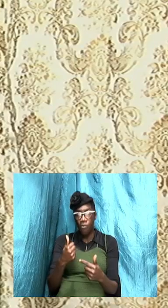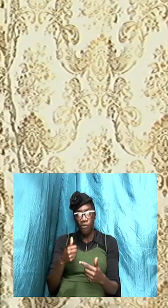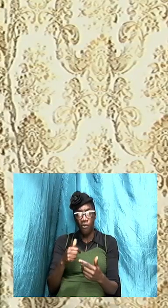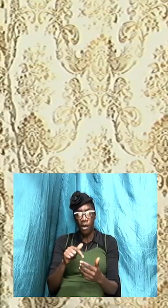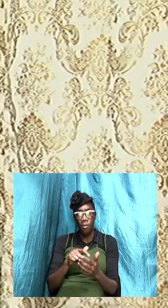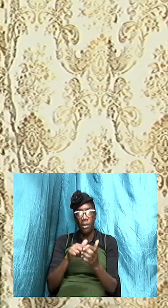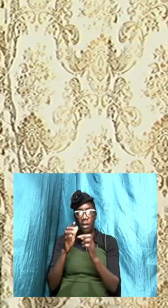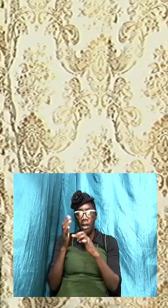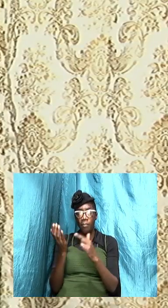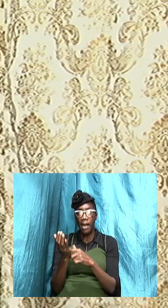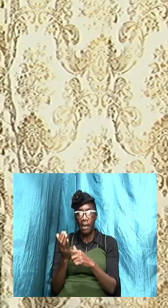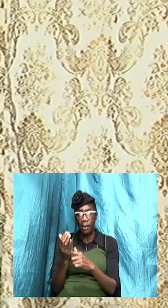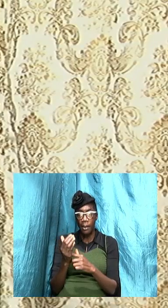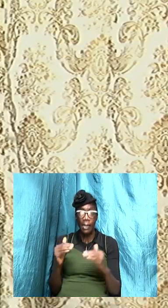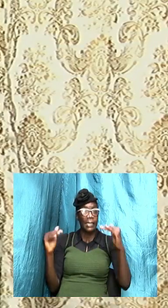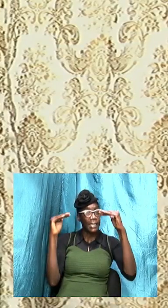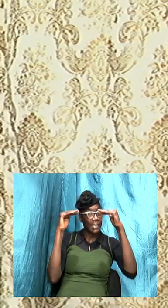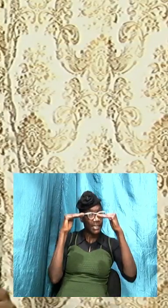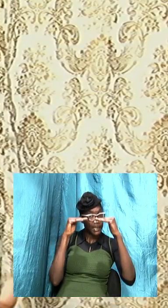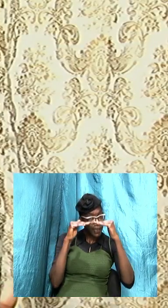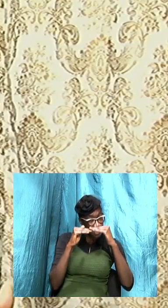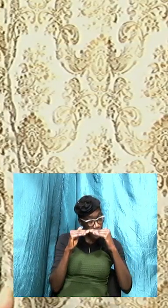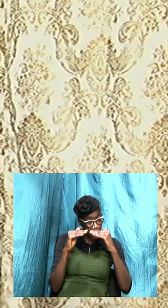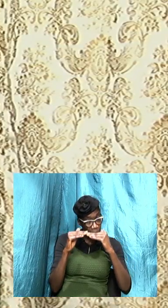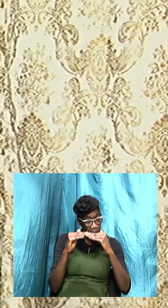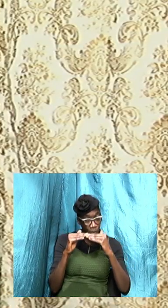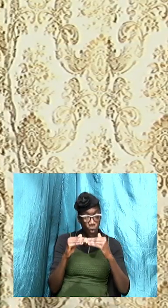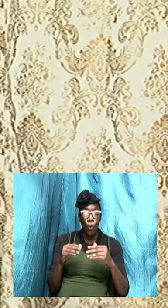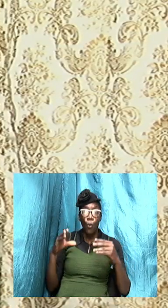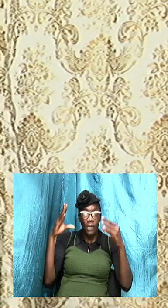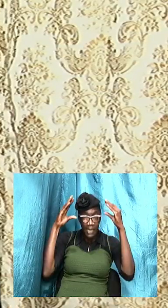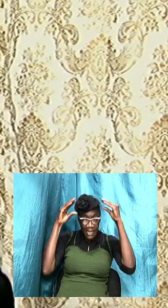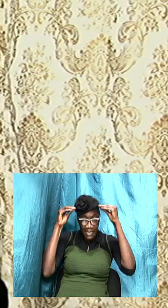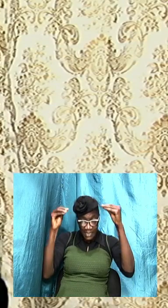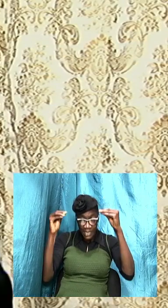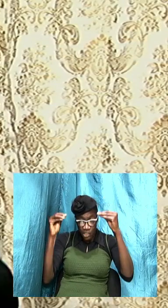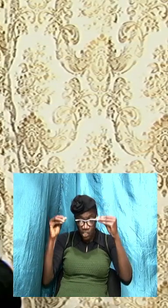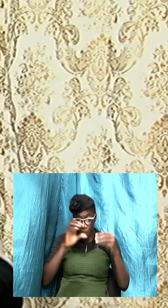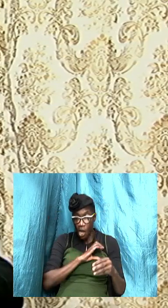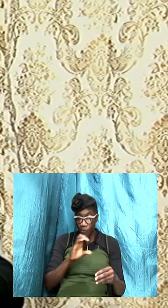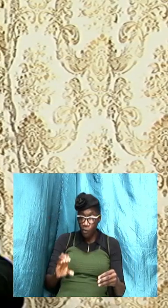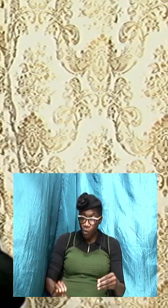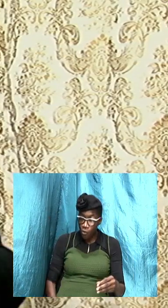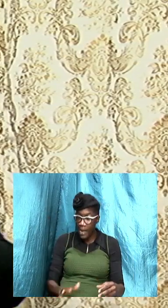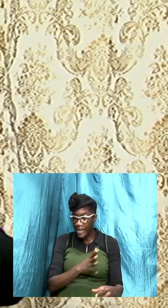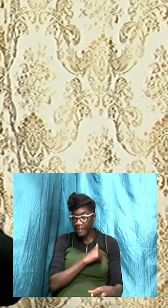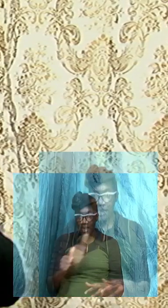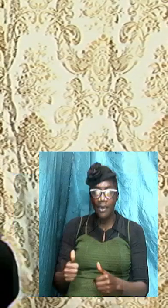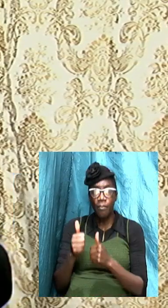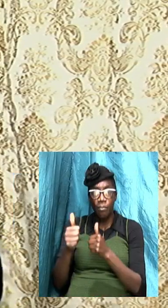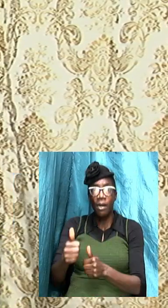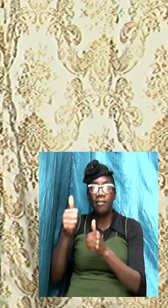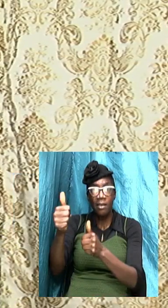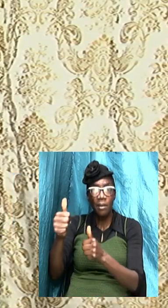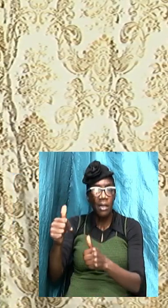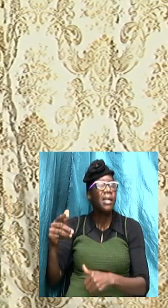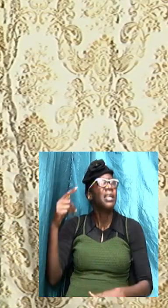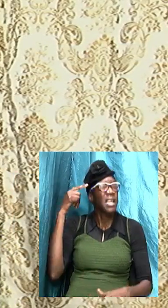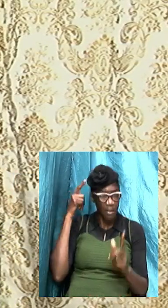aligned with the teachings of Christ and the apostle this is what I consider true doctrine it